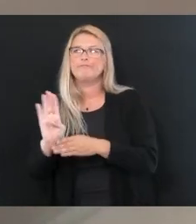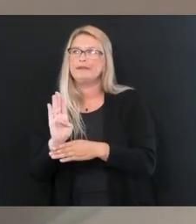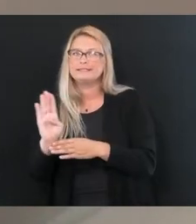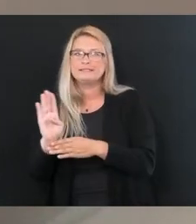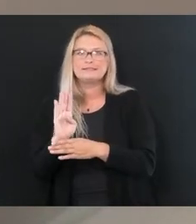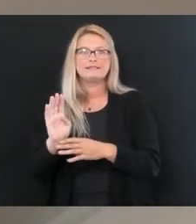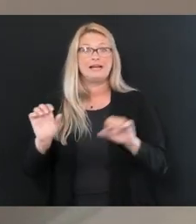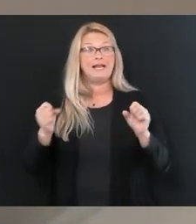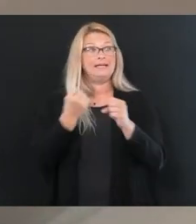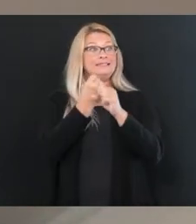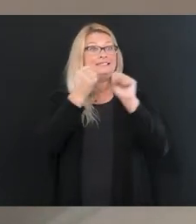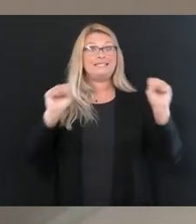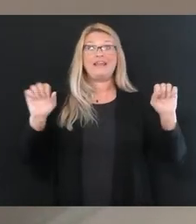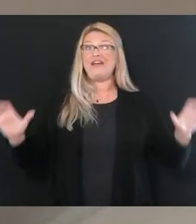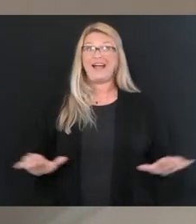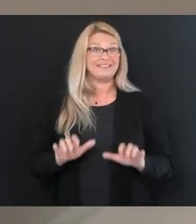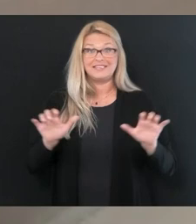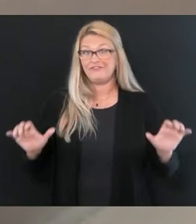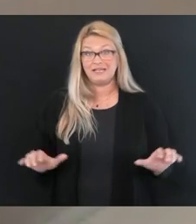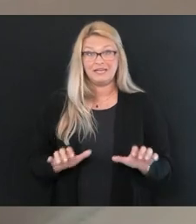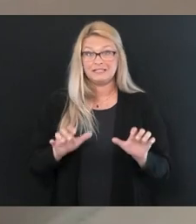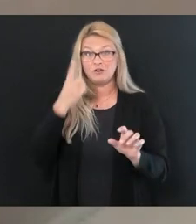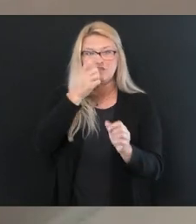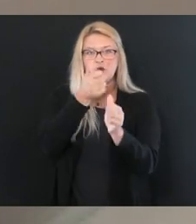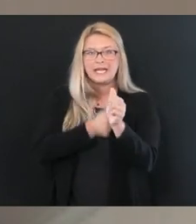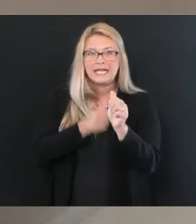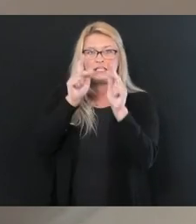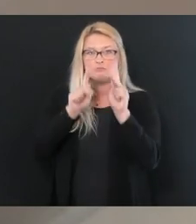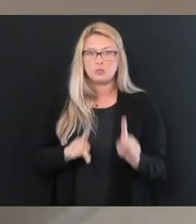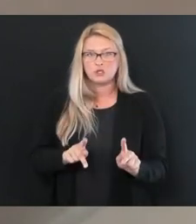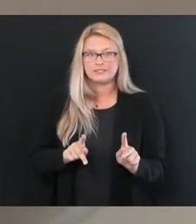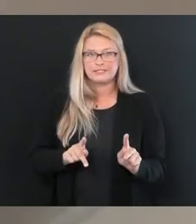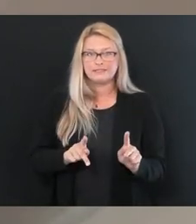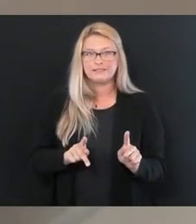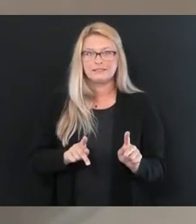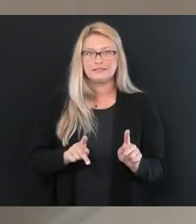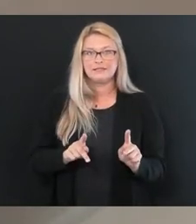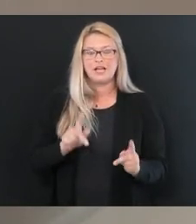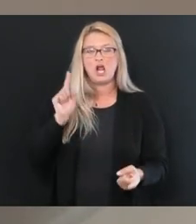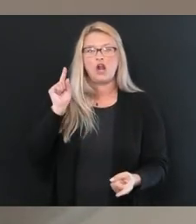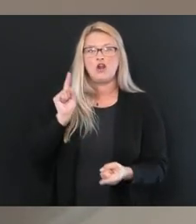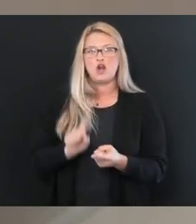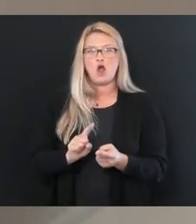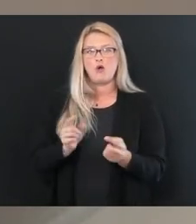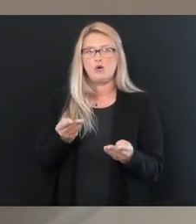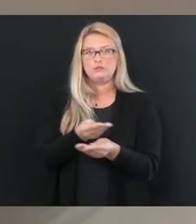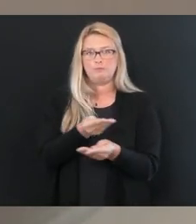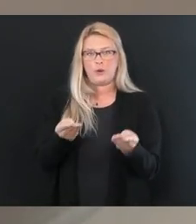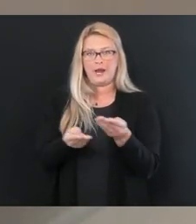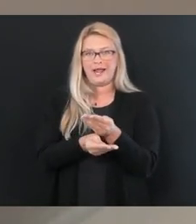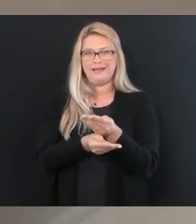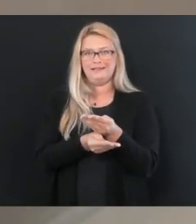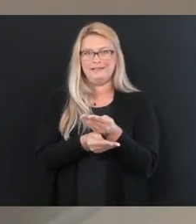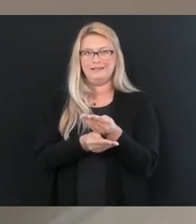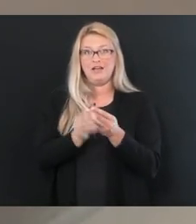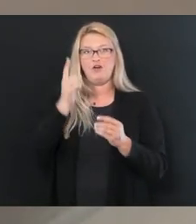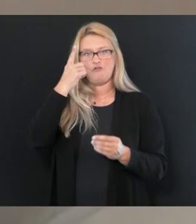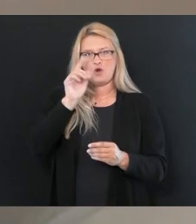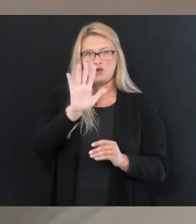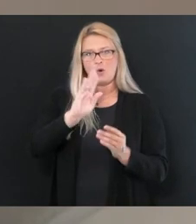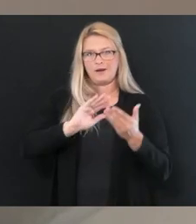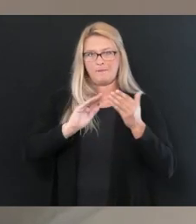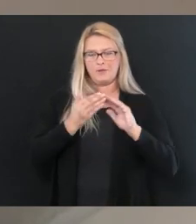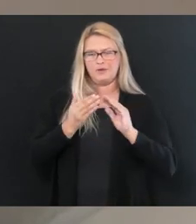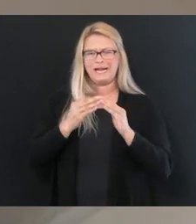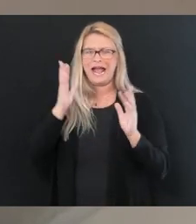safe activities for each person in our state is low spread of COVID in that community. So I hope